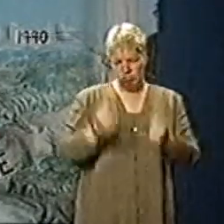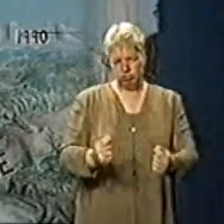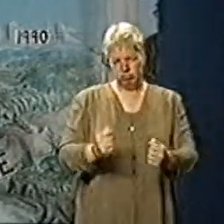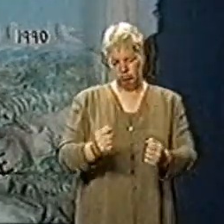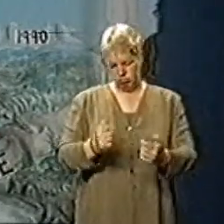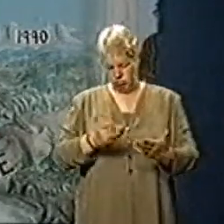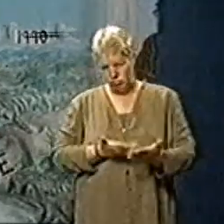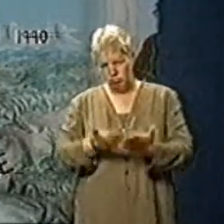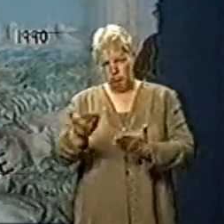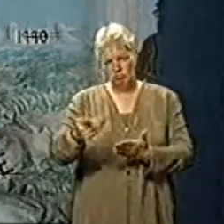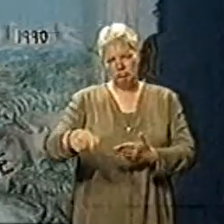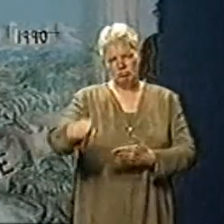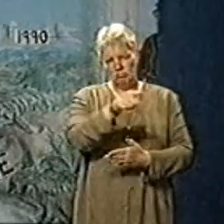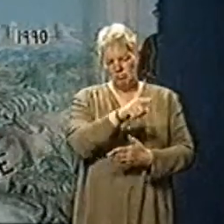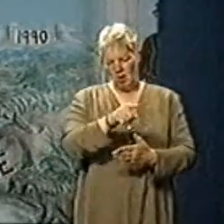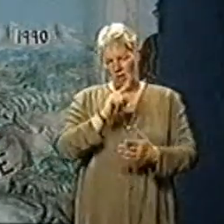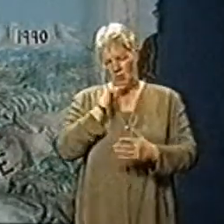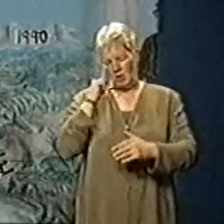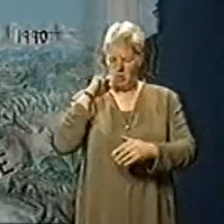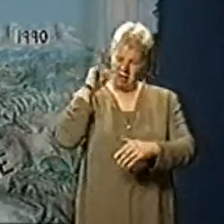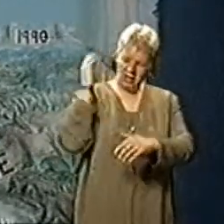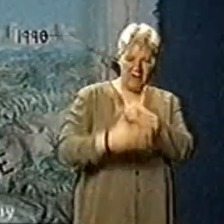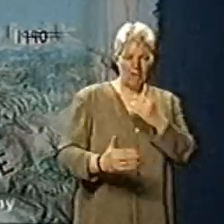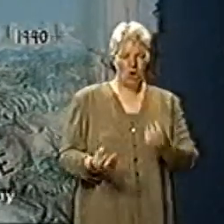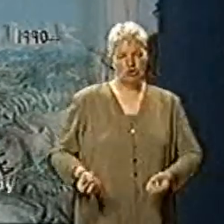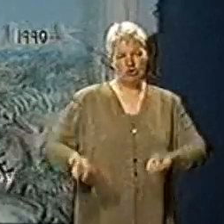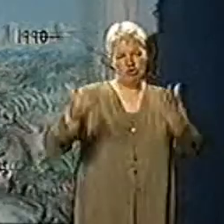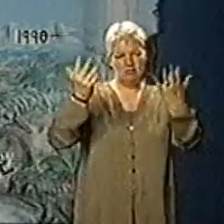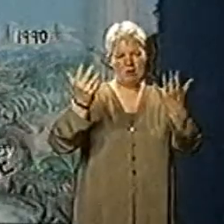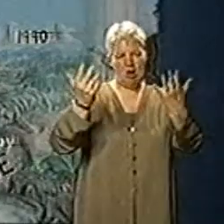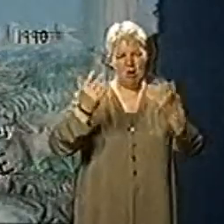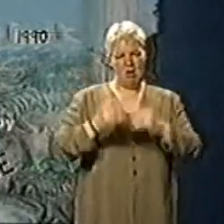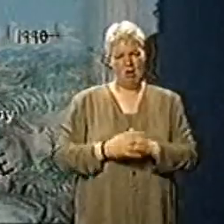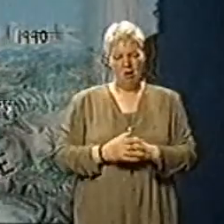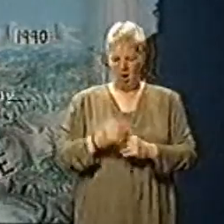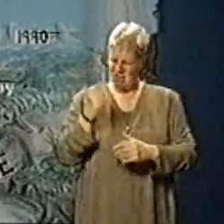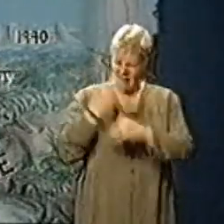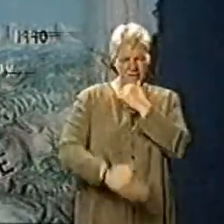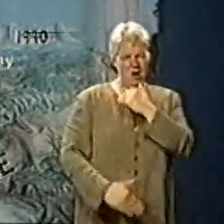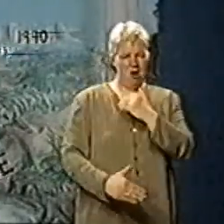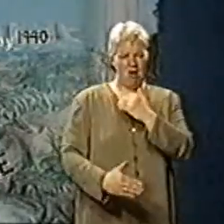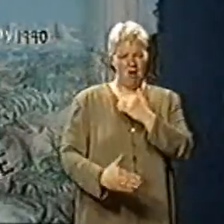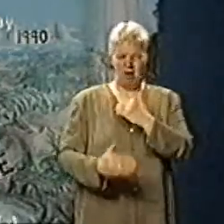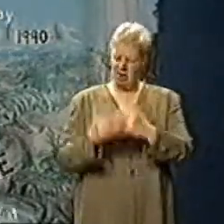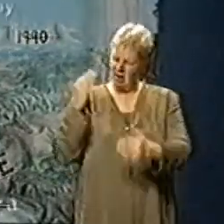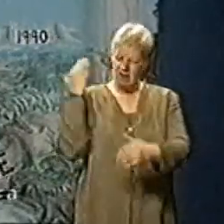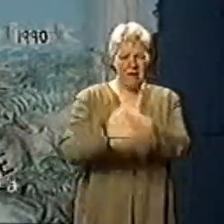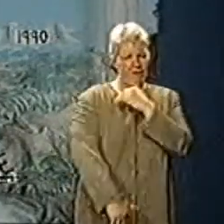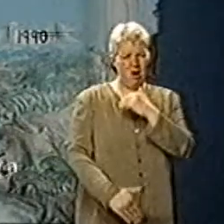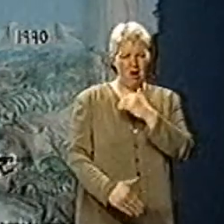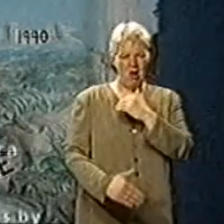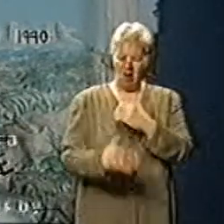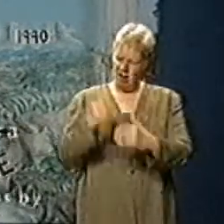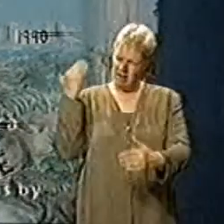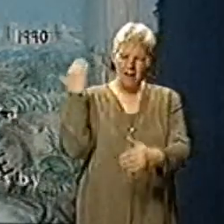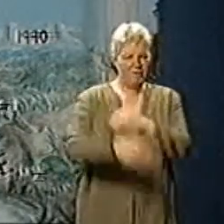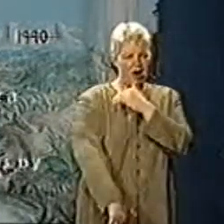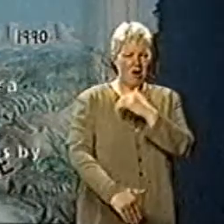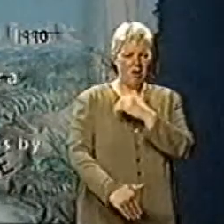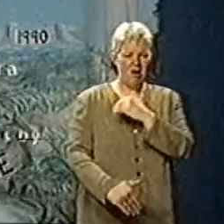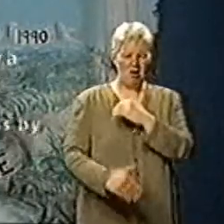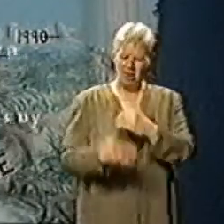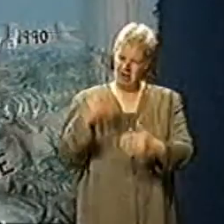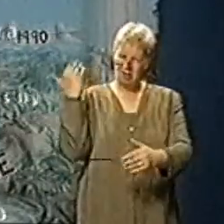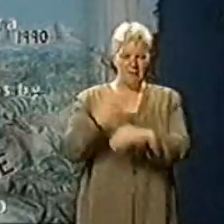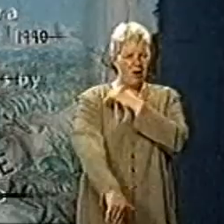struggle. We will never surrender! Never! Never! Never!